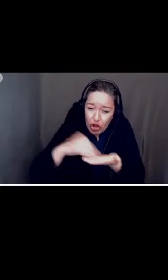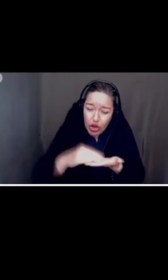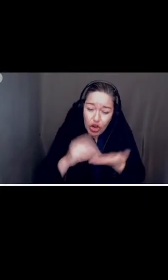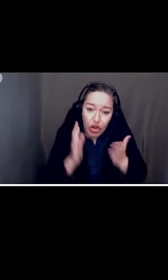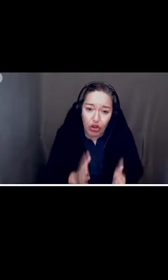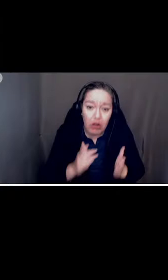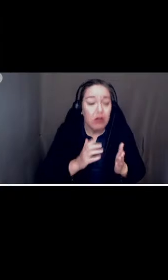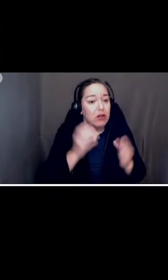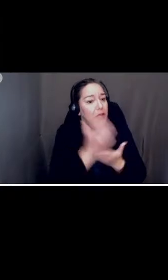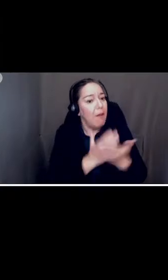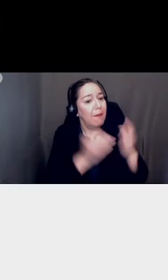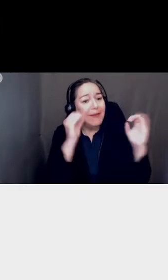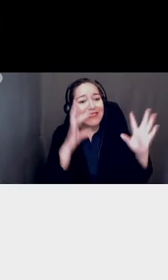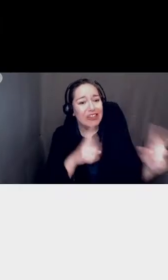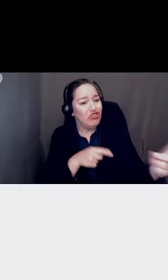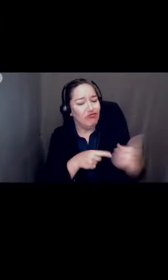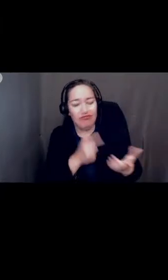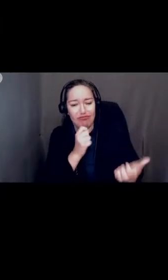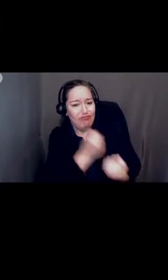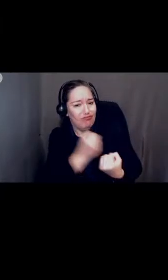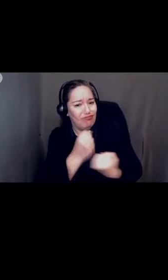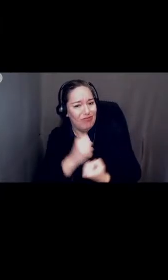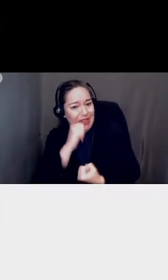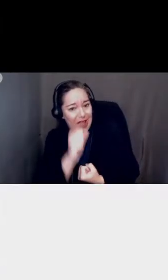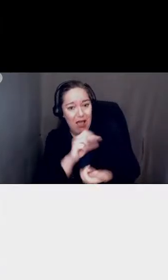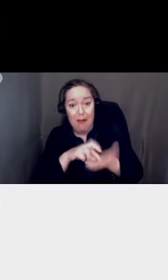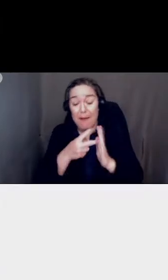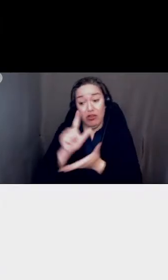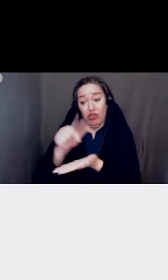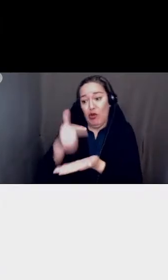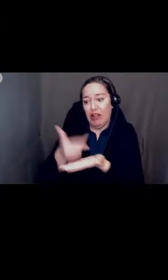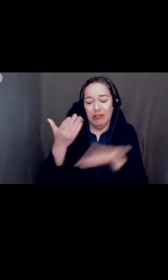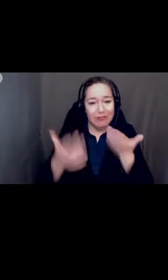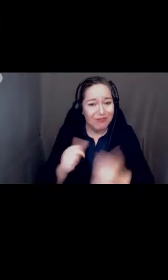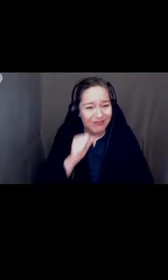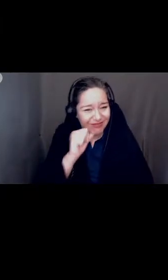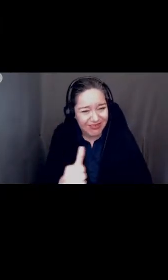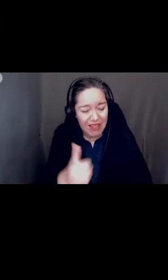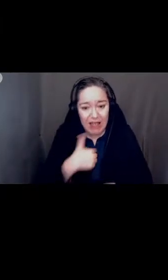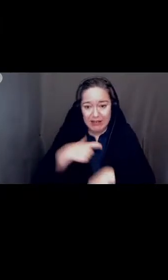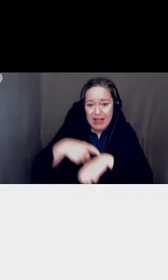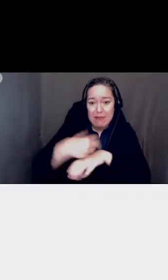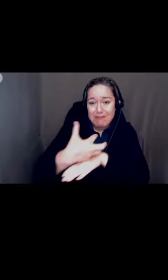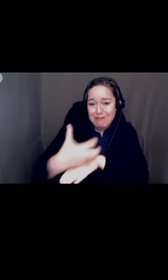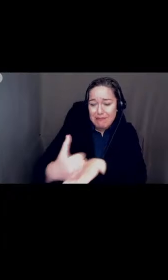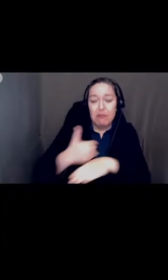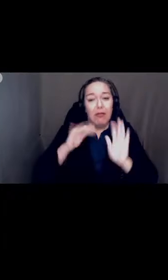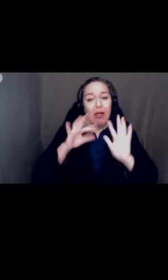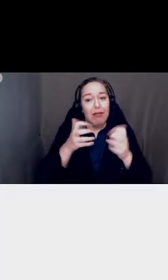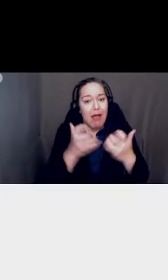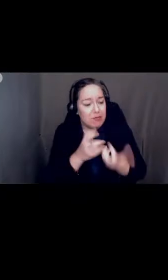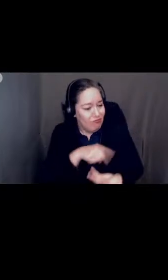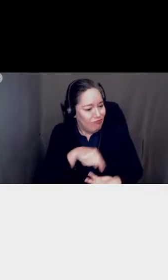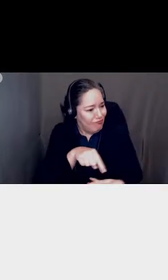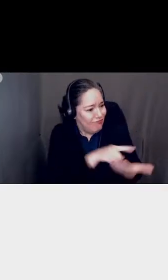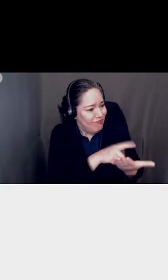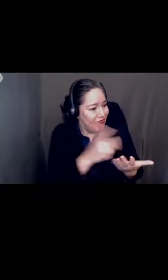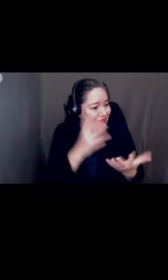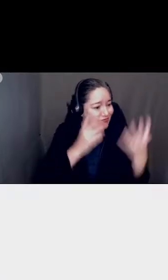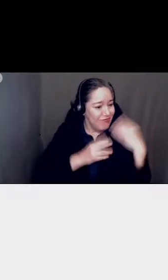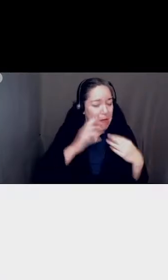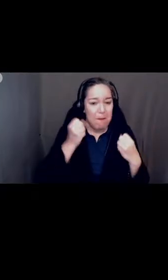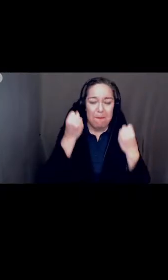jeopardy of not graduating i was running out of time and though my classmates and i who were experiencing many injustices like bullying and